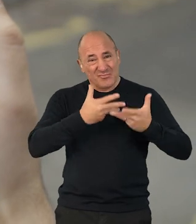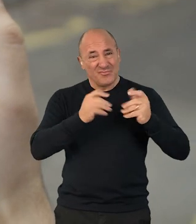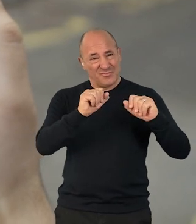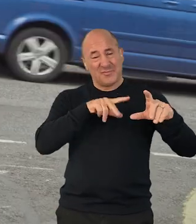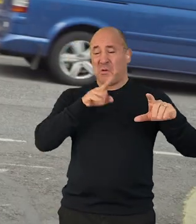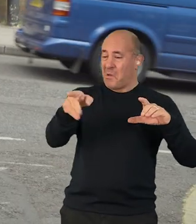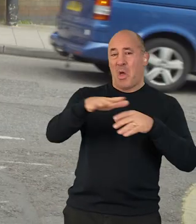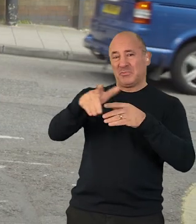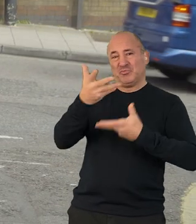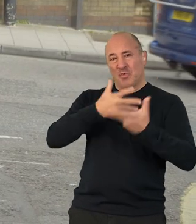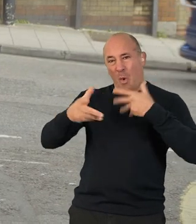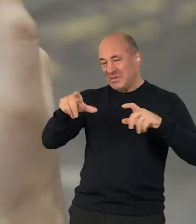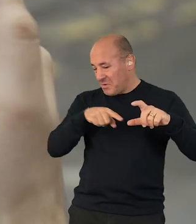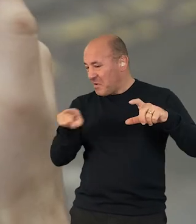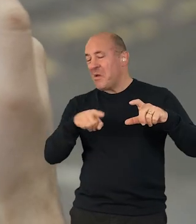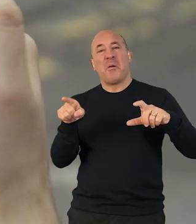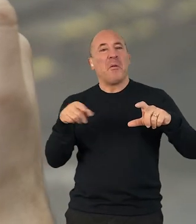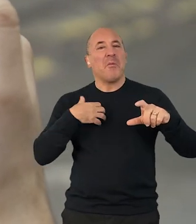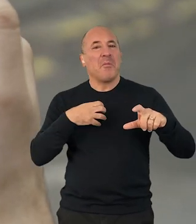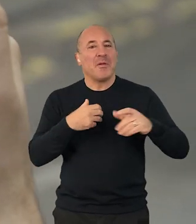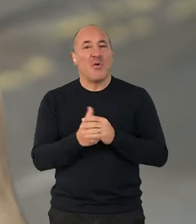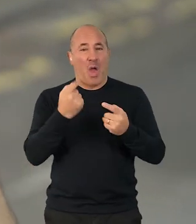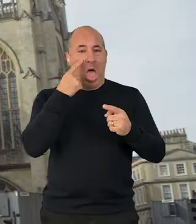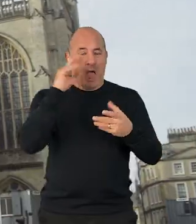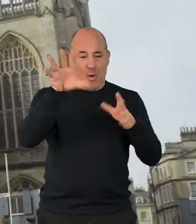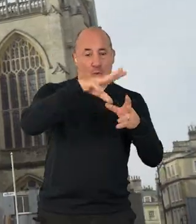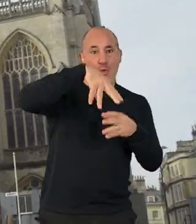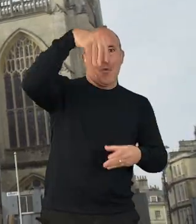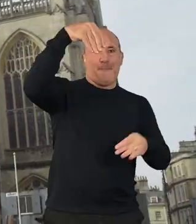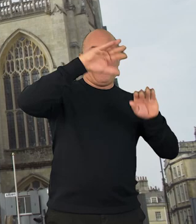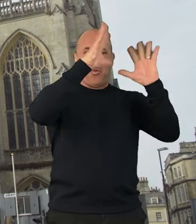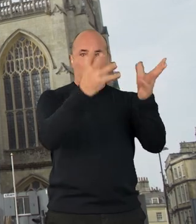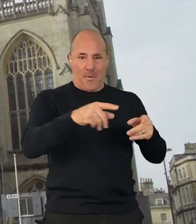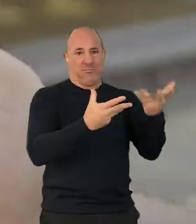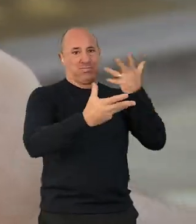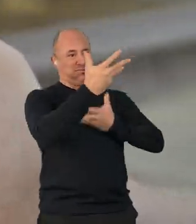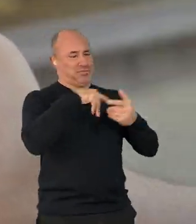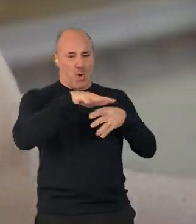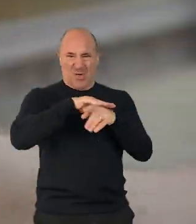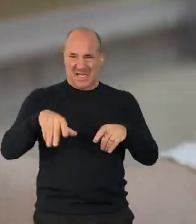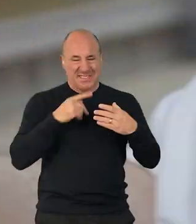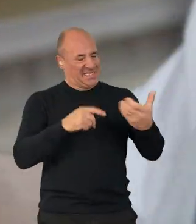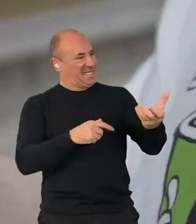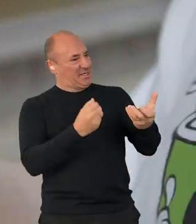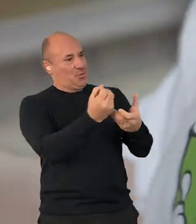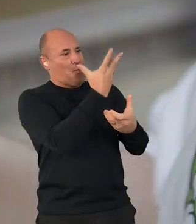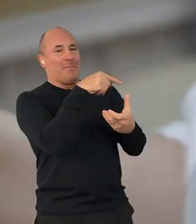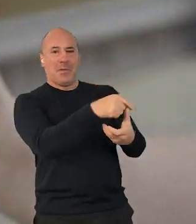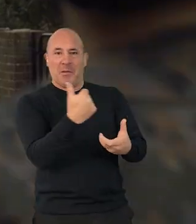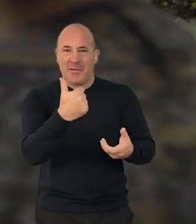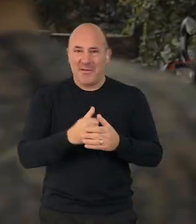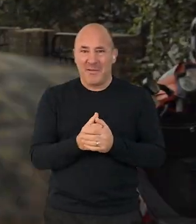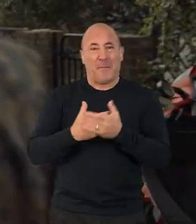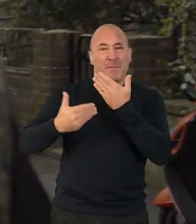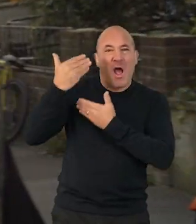those locations and what they mean to them, you can go and experience holograms of people talking about those locations in the streets in front of you, archive